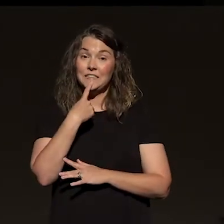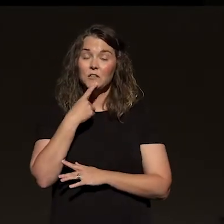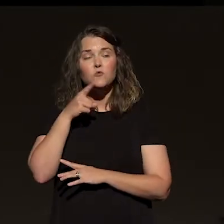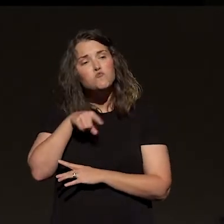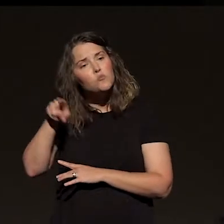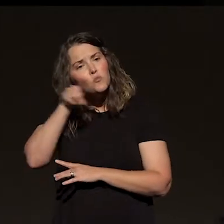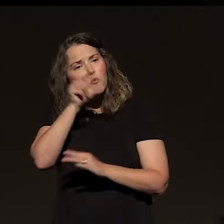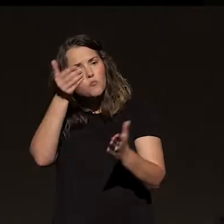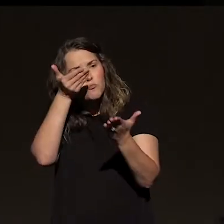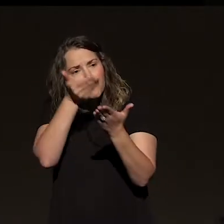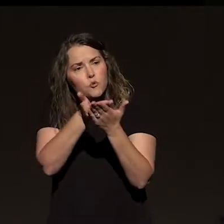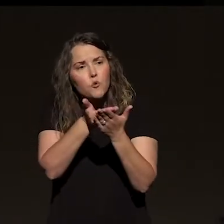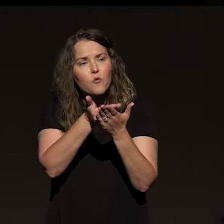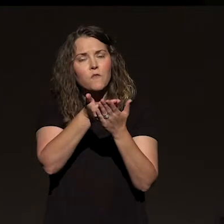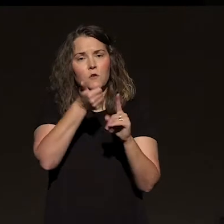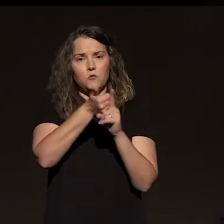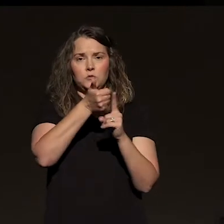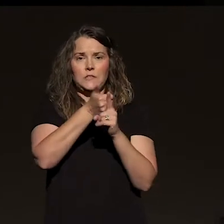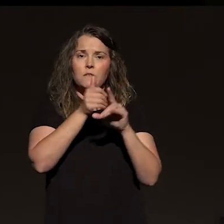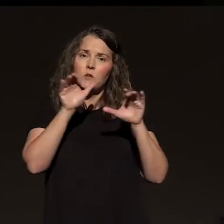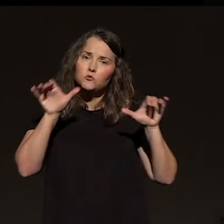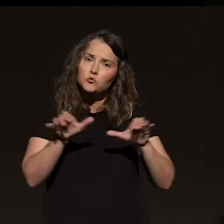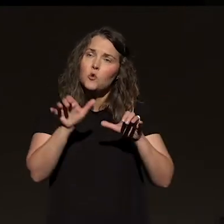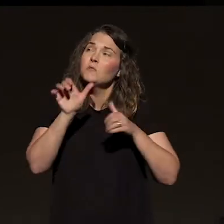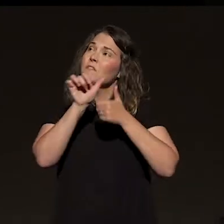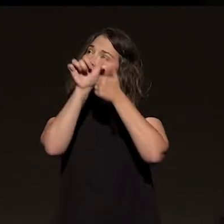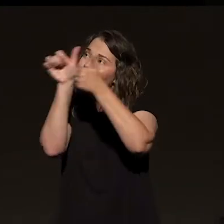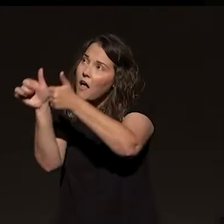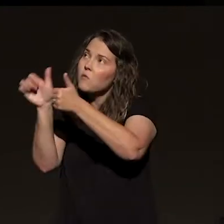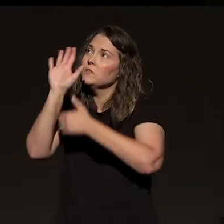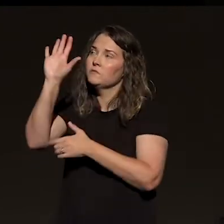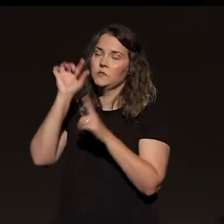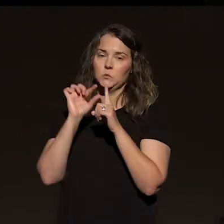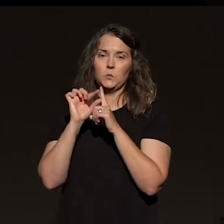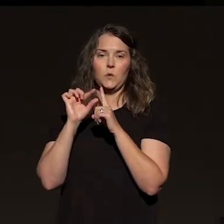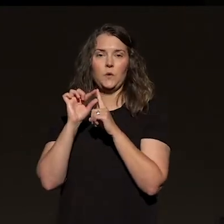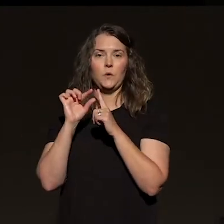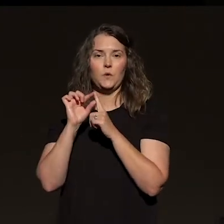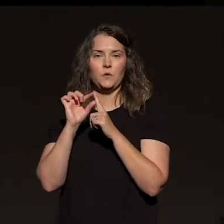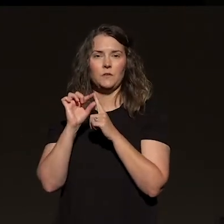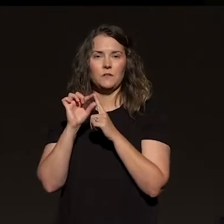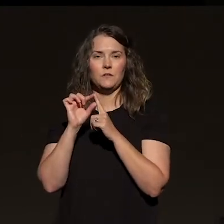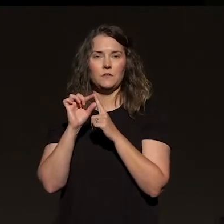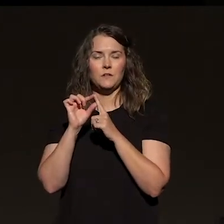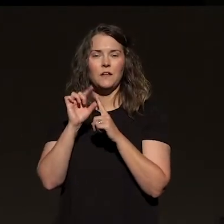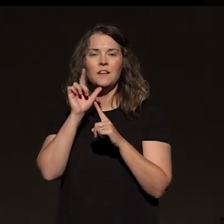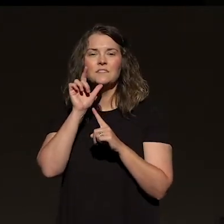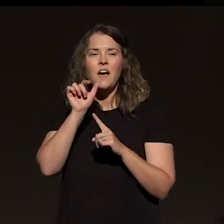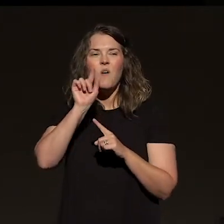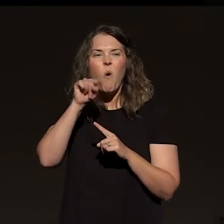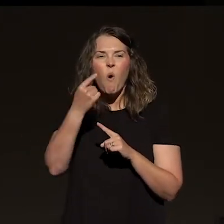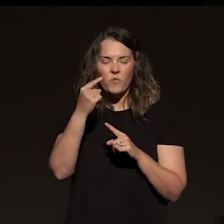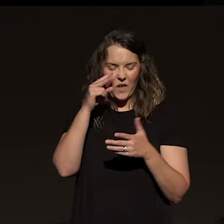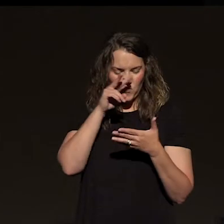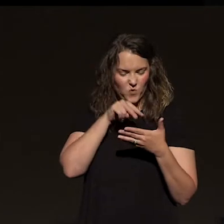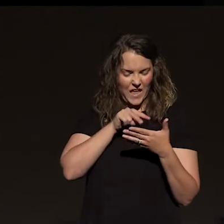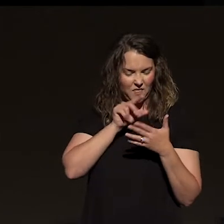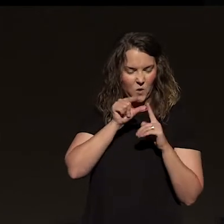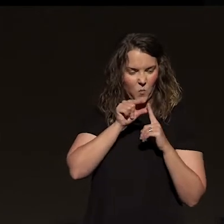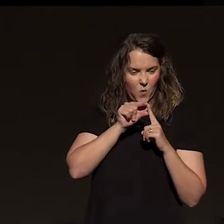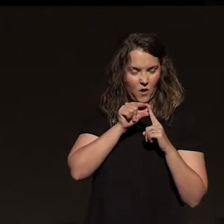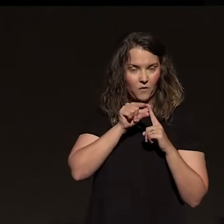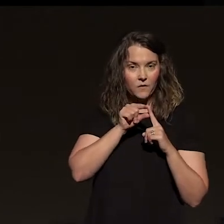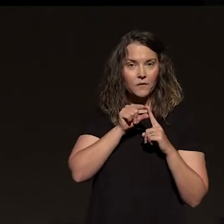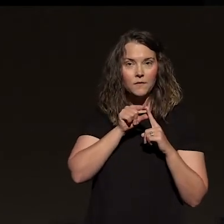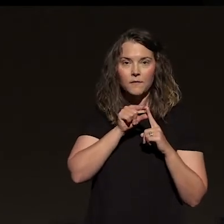yourselves doers of the word and not merely hearers who delude themselves, fool themselves. You're kidding